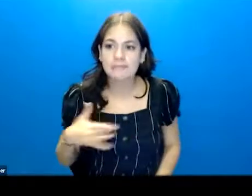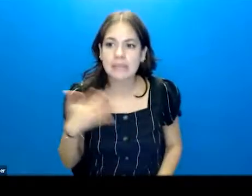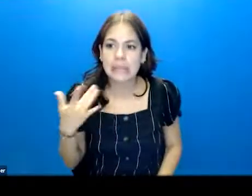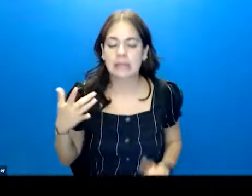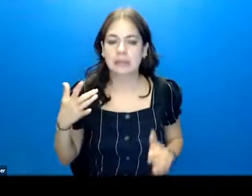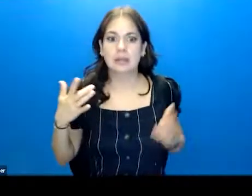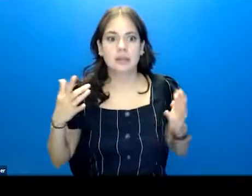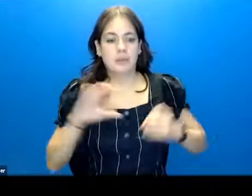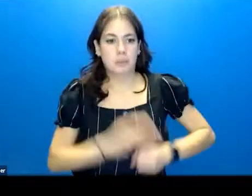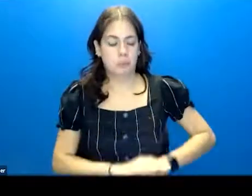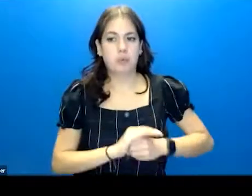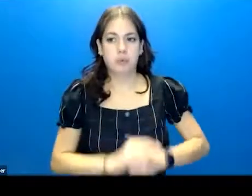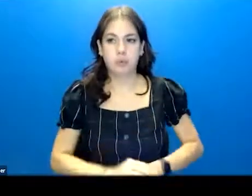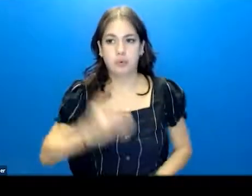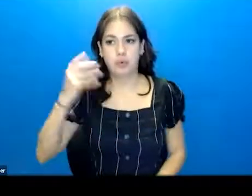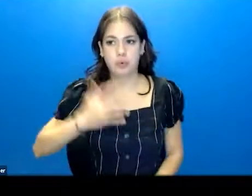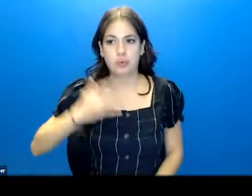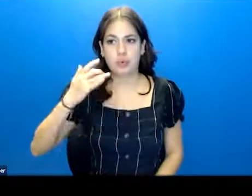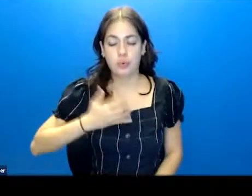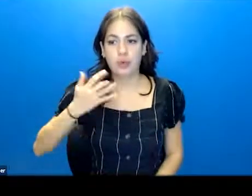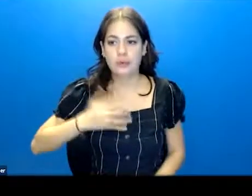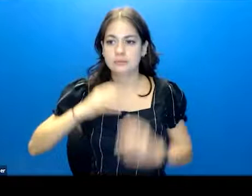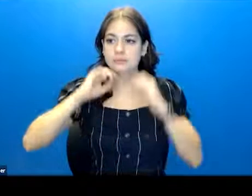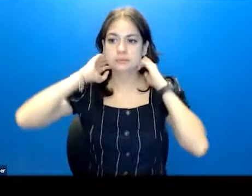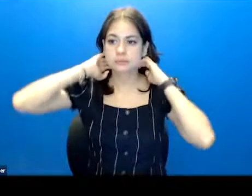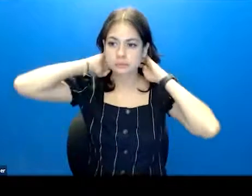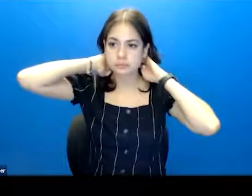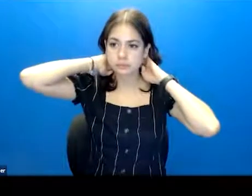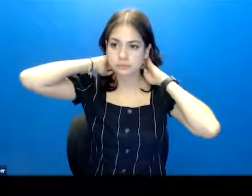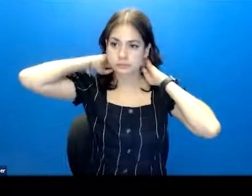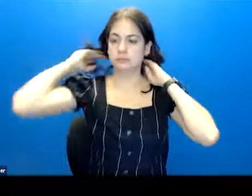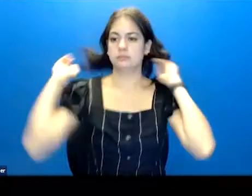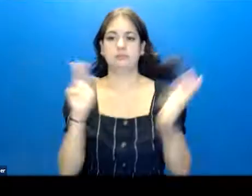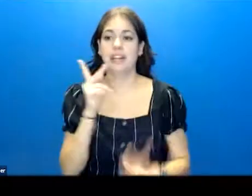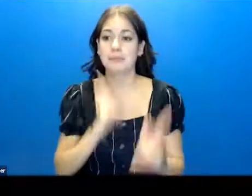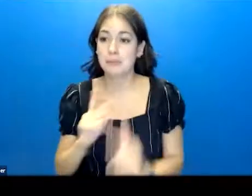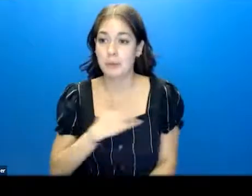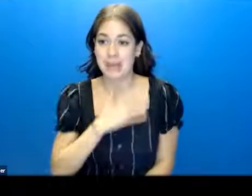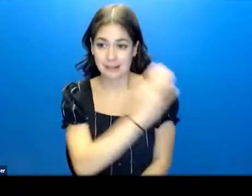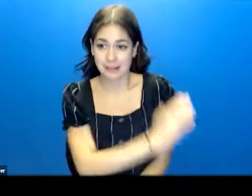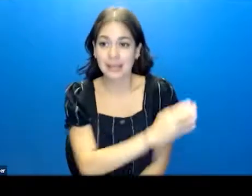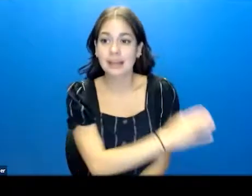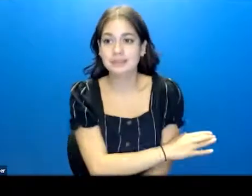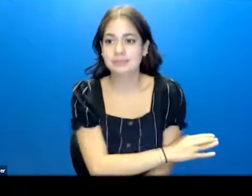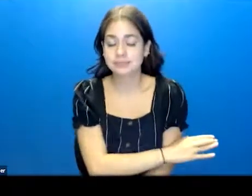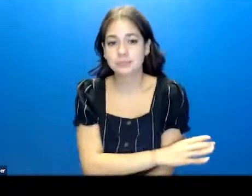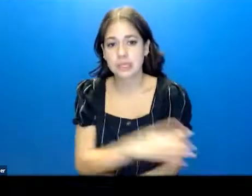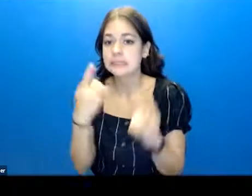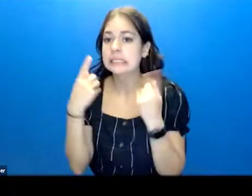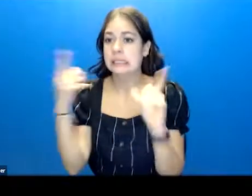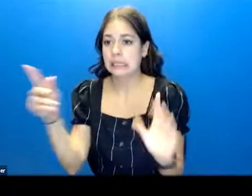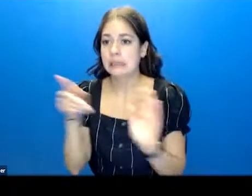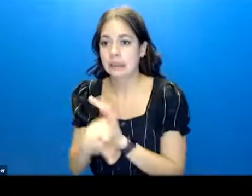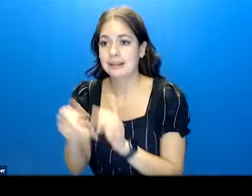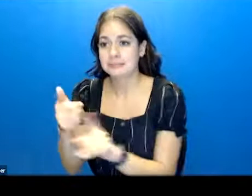of this, right? I'm like, oh. And I've had folks in my clinic die by suicide. I've had